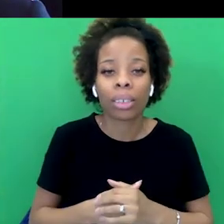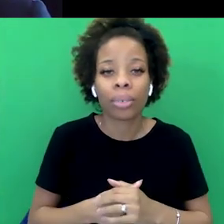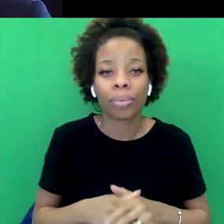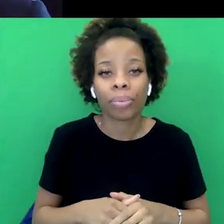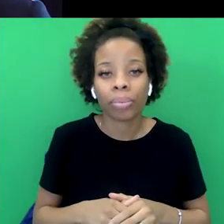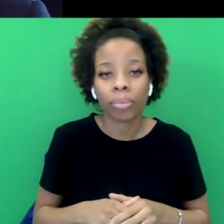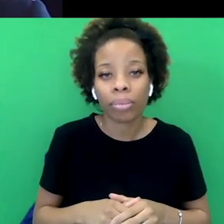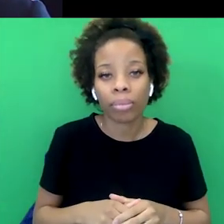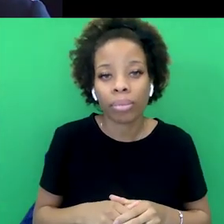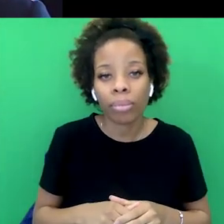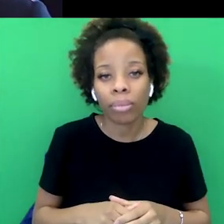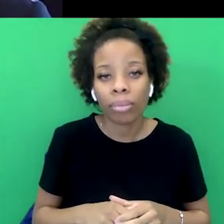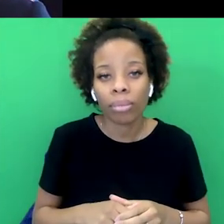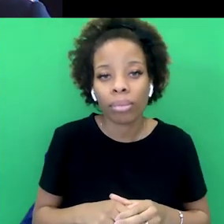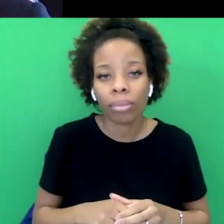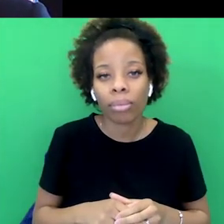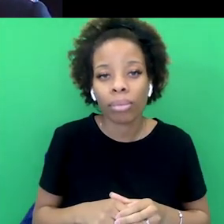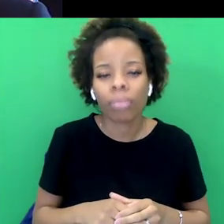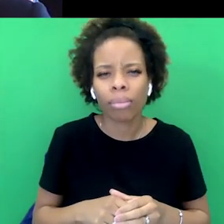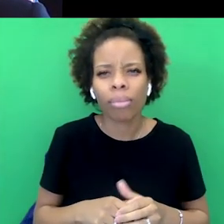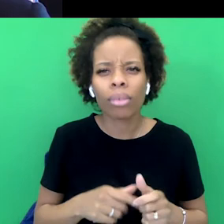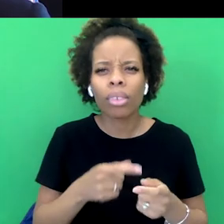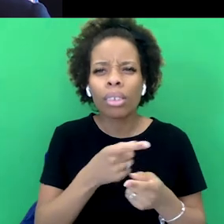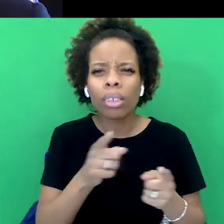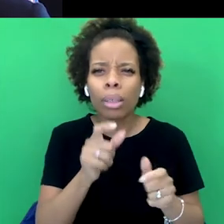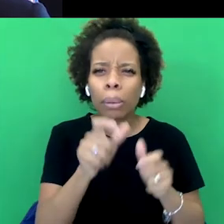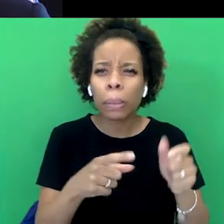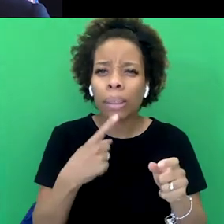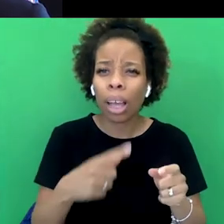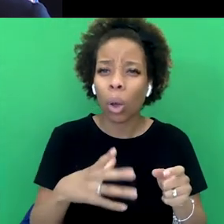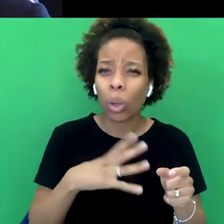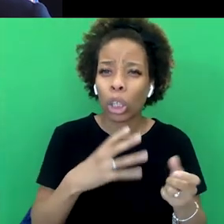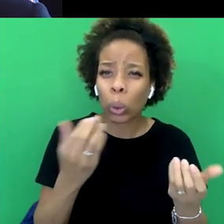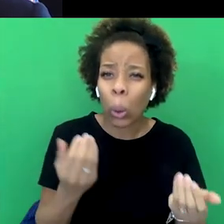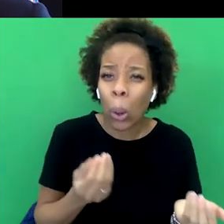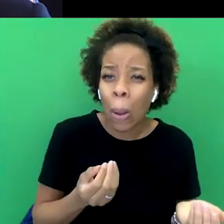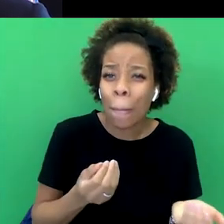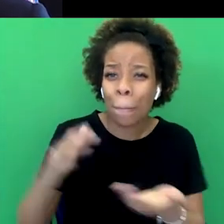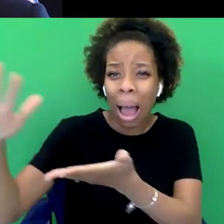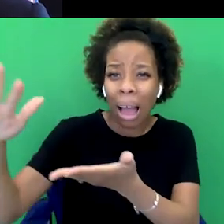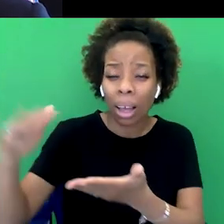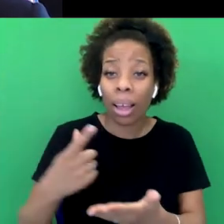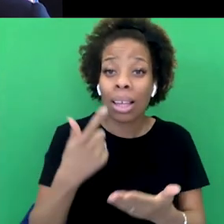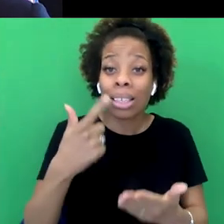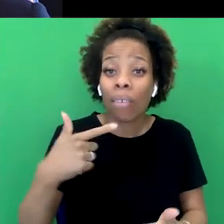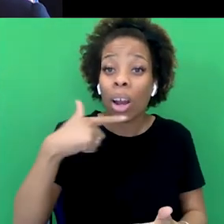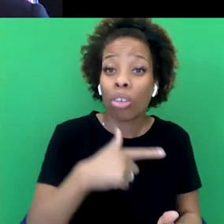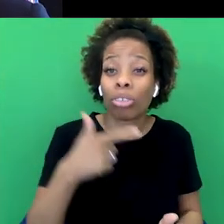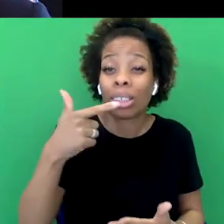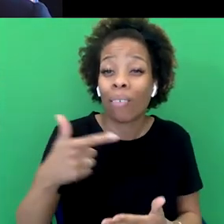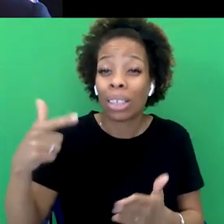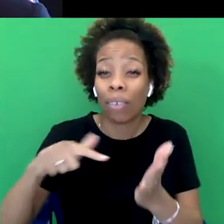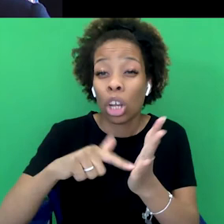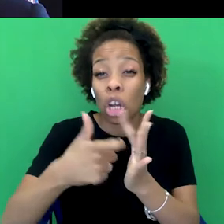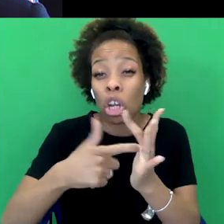need to give back $777 trillion to the former